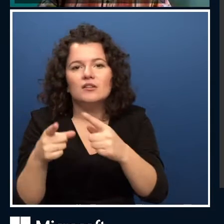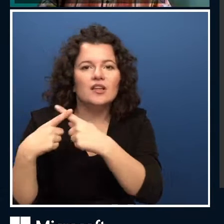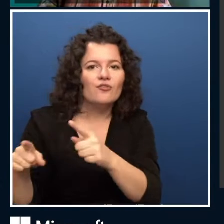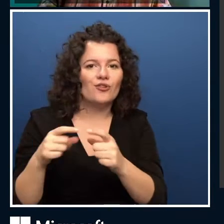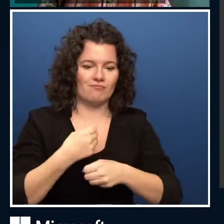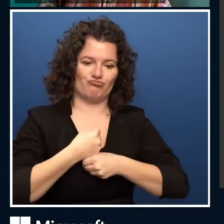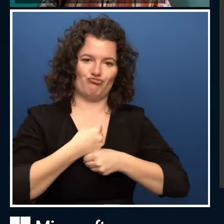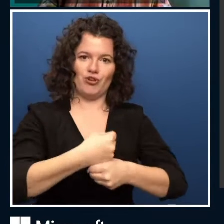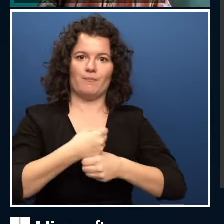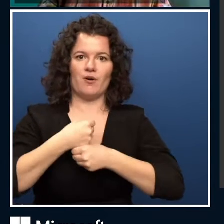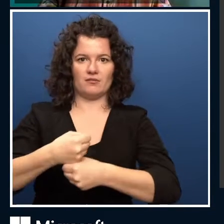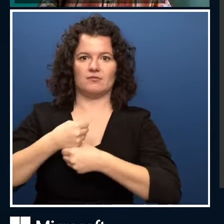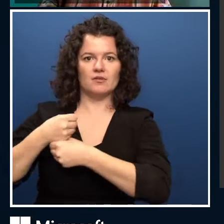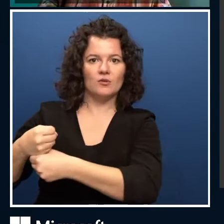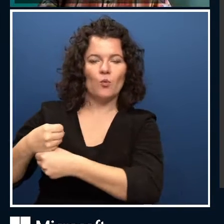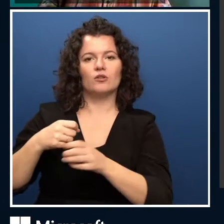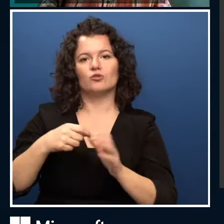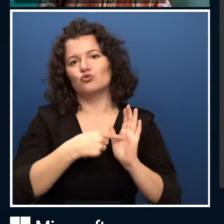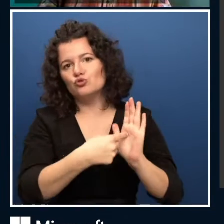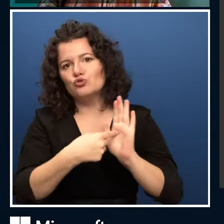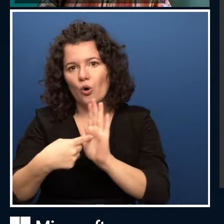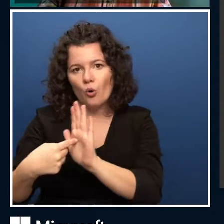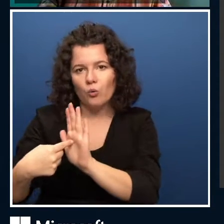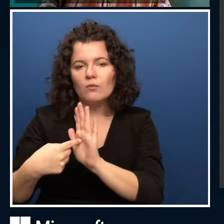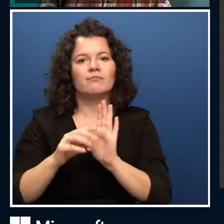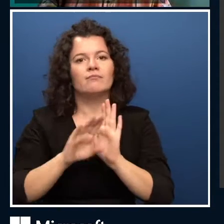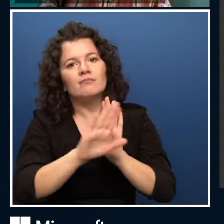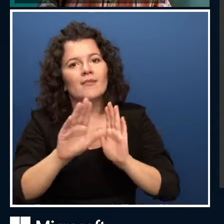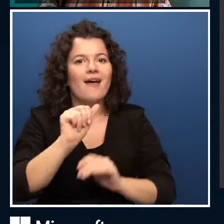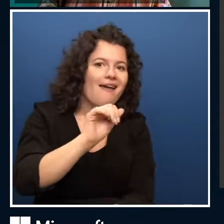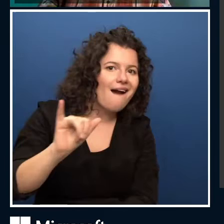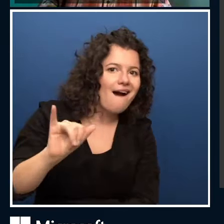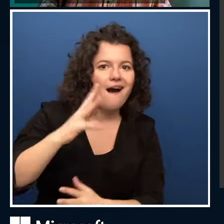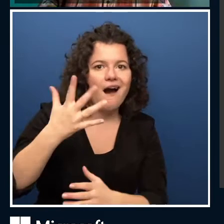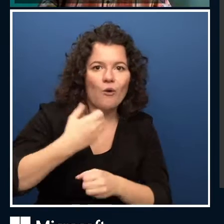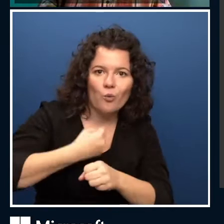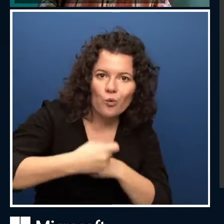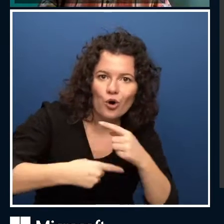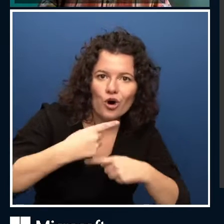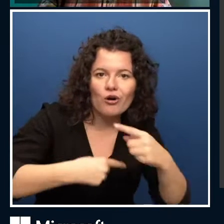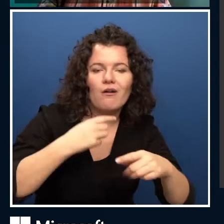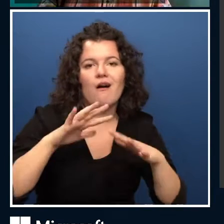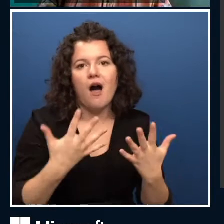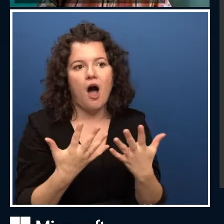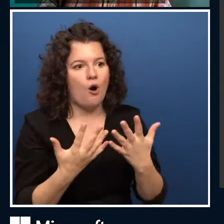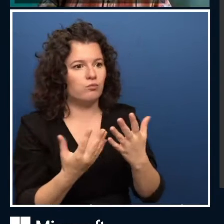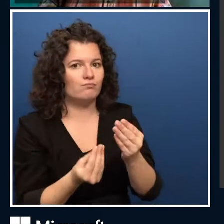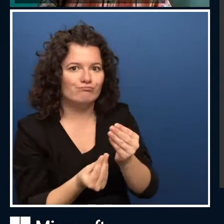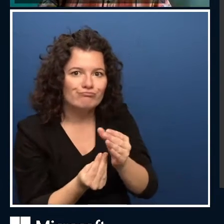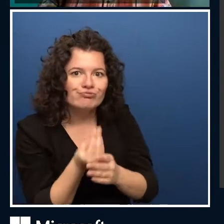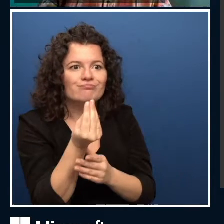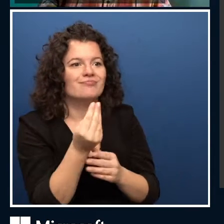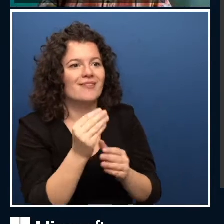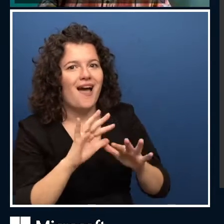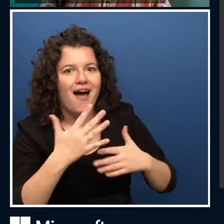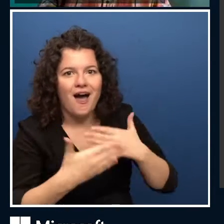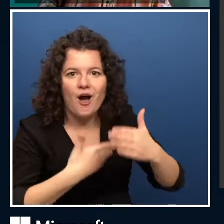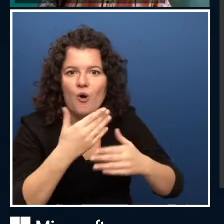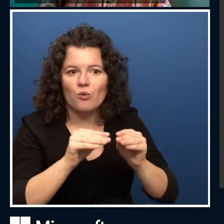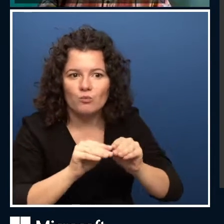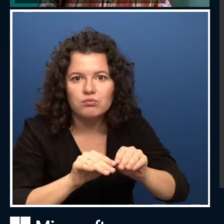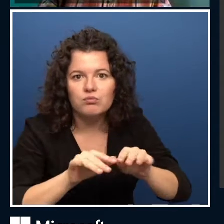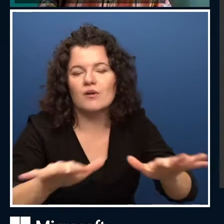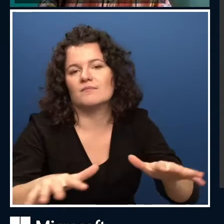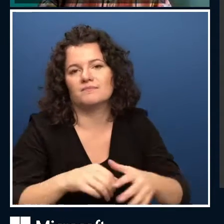enjoying this, it could be you next time. So keep in touch with us, let us know what you're building. And finally, we'll wrap up at the end of the day with a